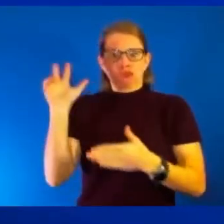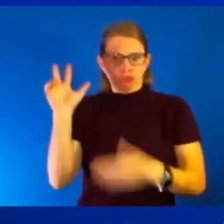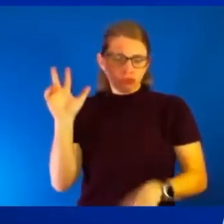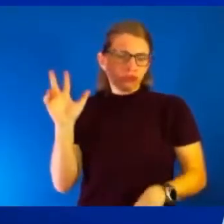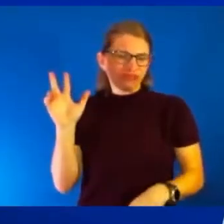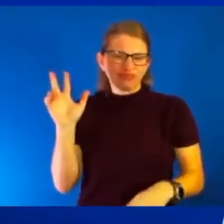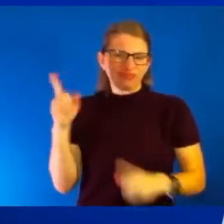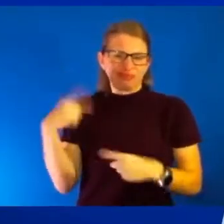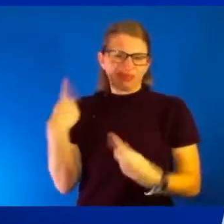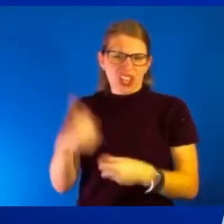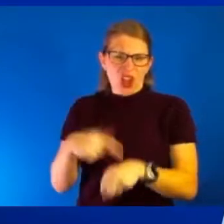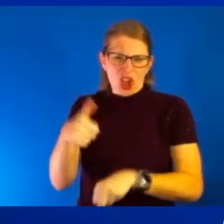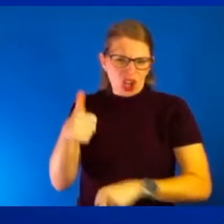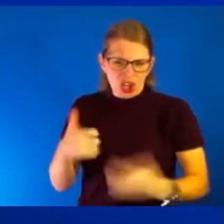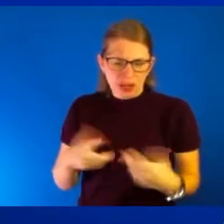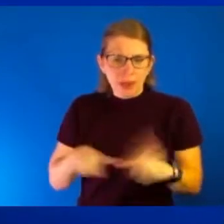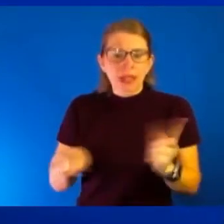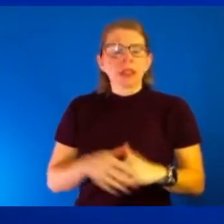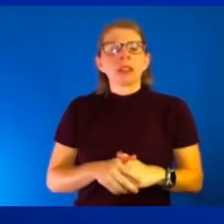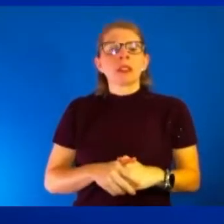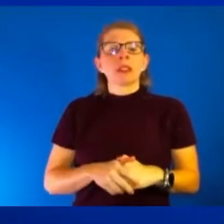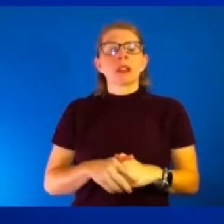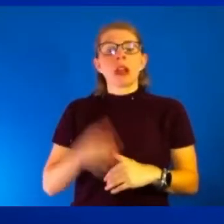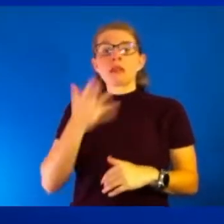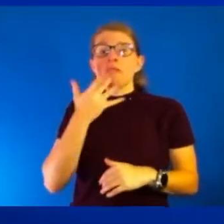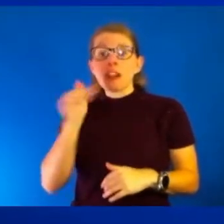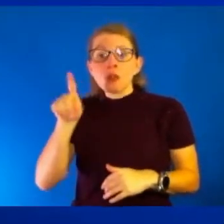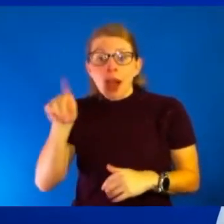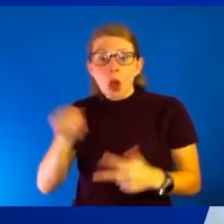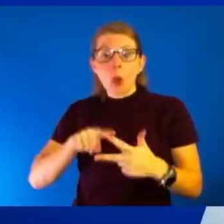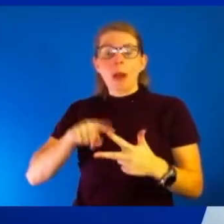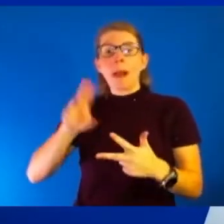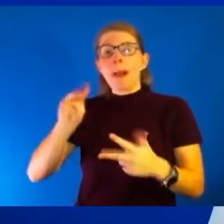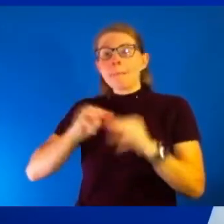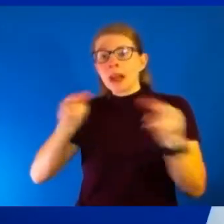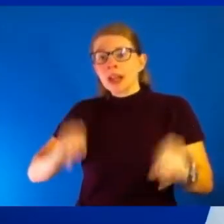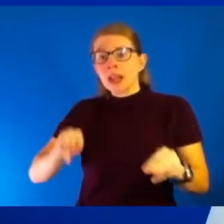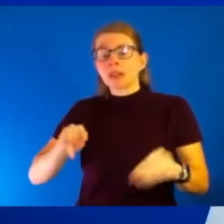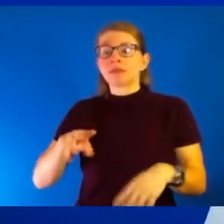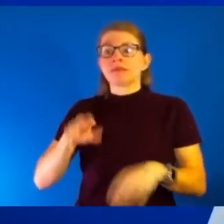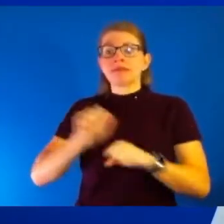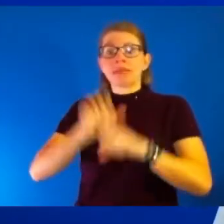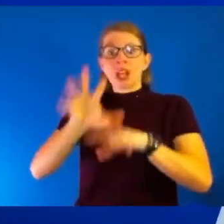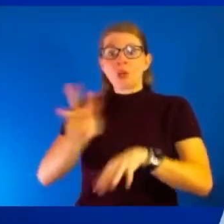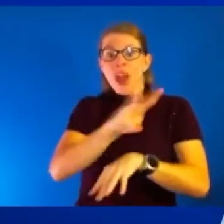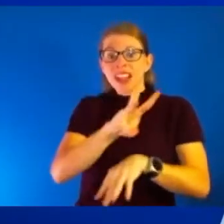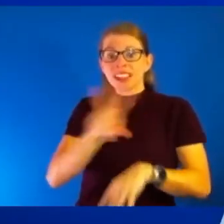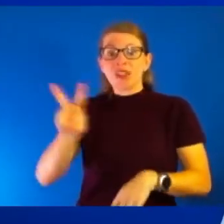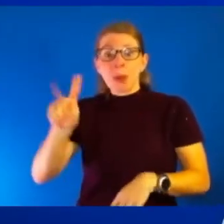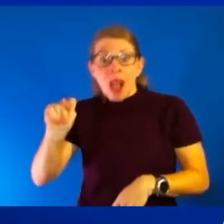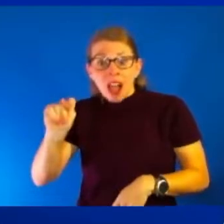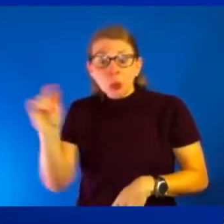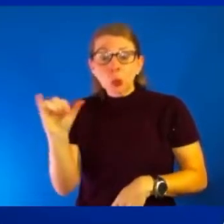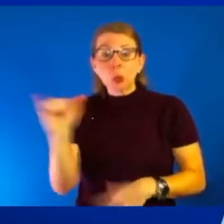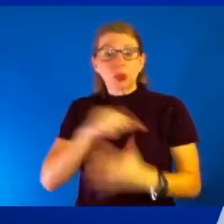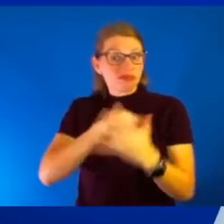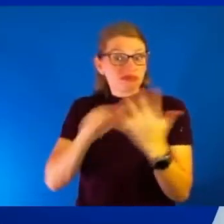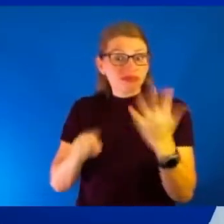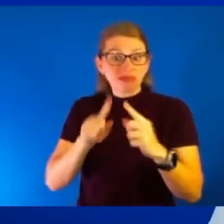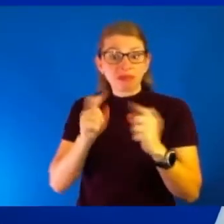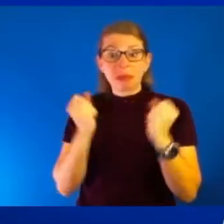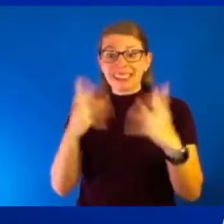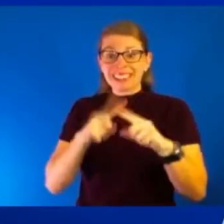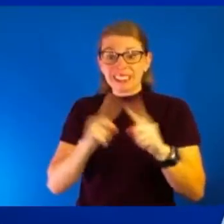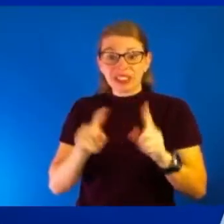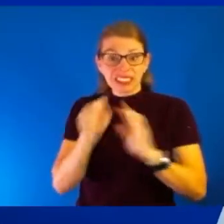And I think we are seeing it throughout the country, Colorado, Montana, the Mountain West and other areas, even Vermont. When you start taking masks off